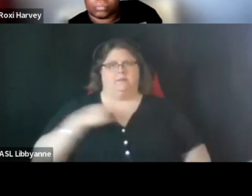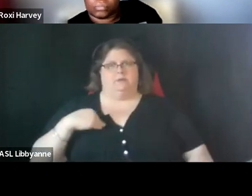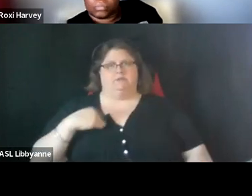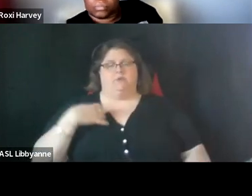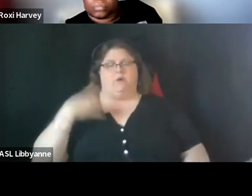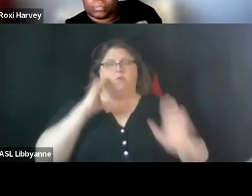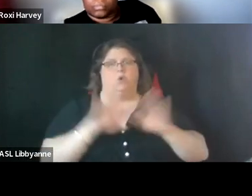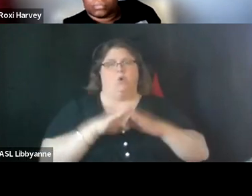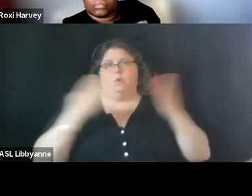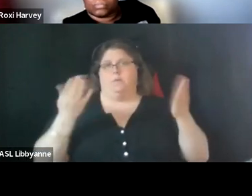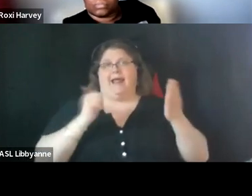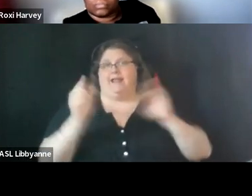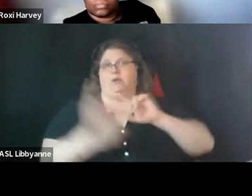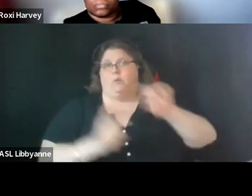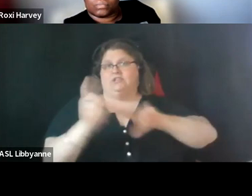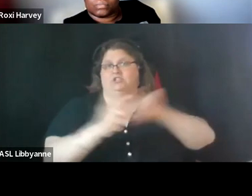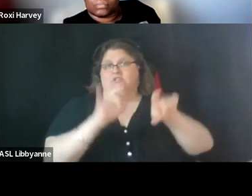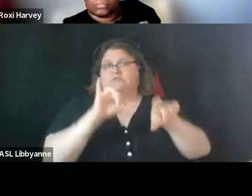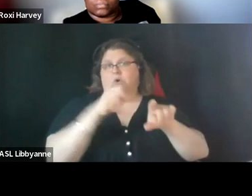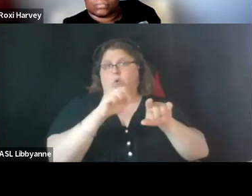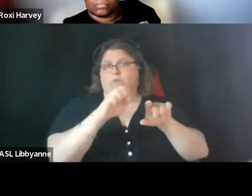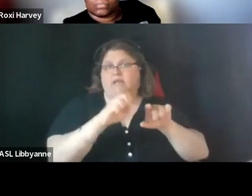questions for jose or about the process